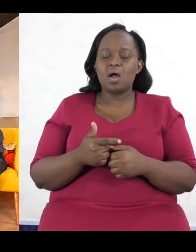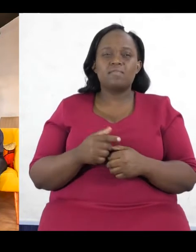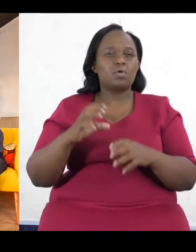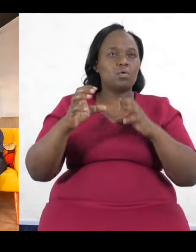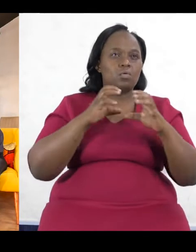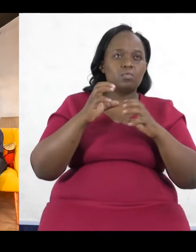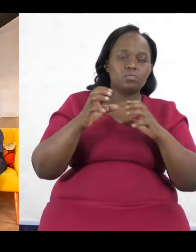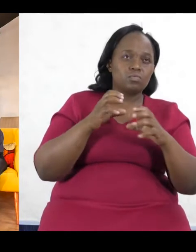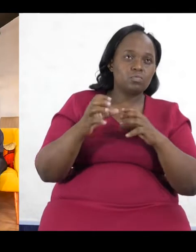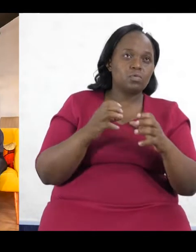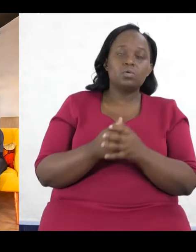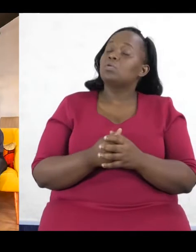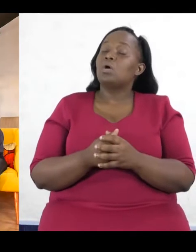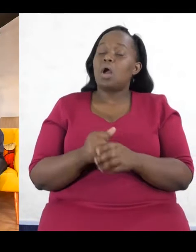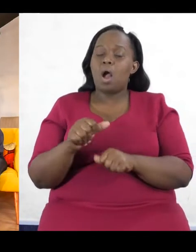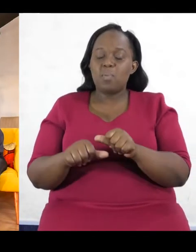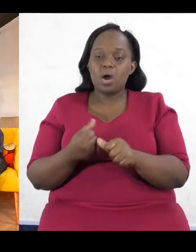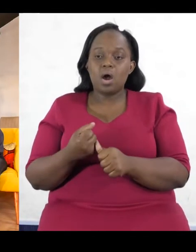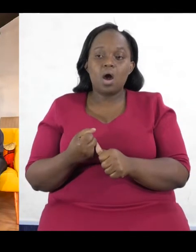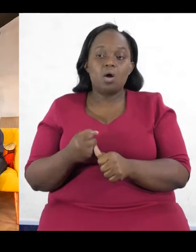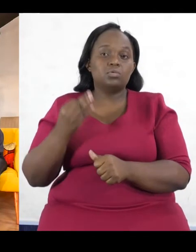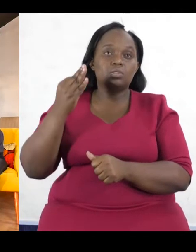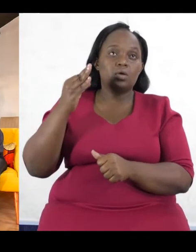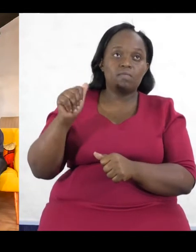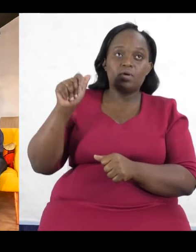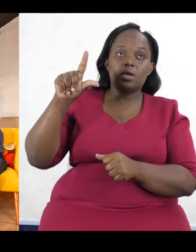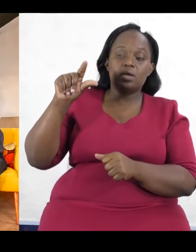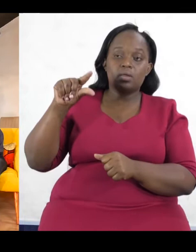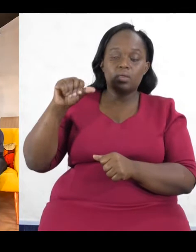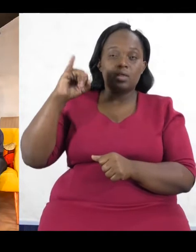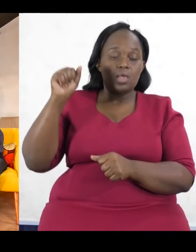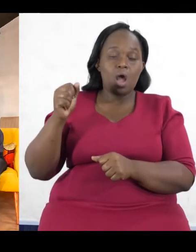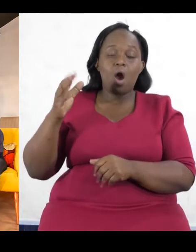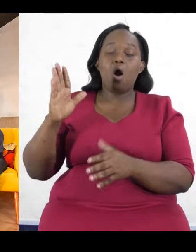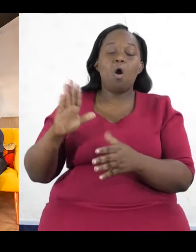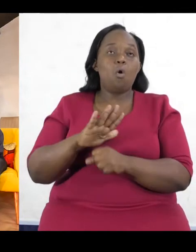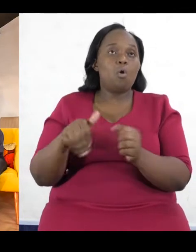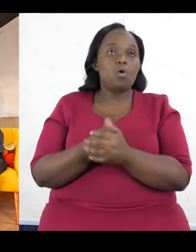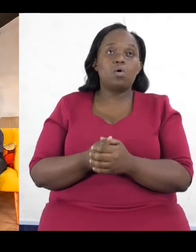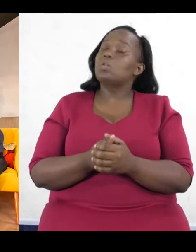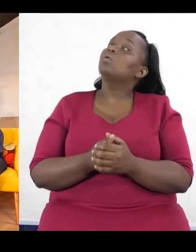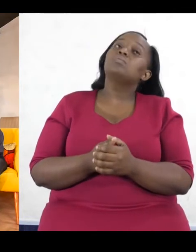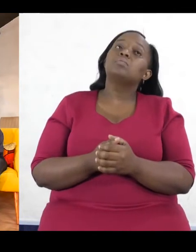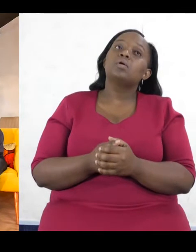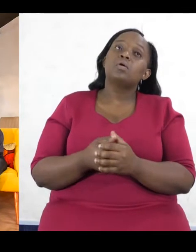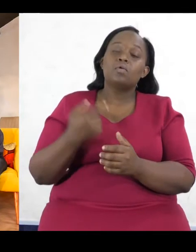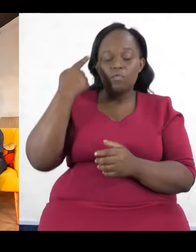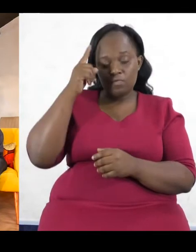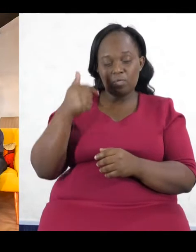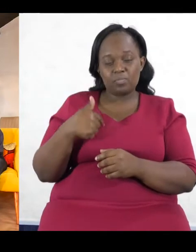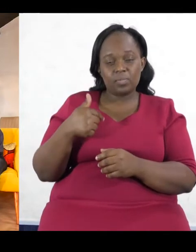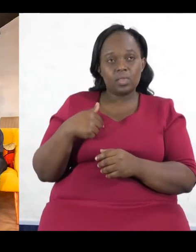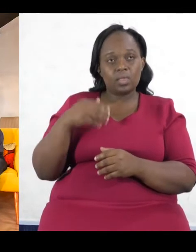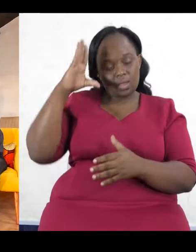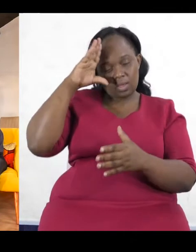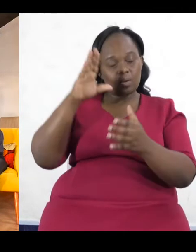already know there are also existing barriers. So I personally believe in intergenerational politics, because we don't have the